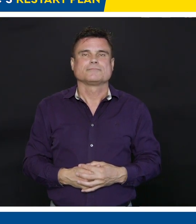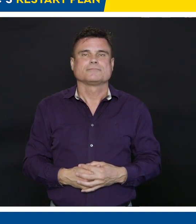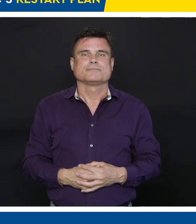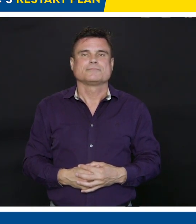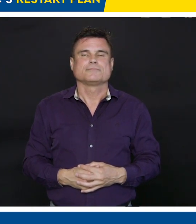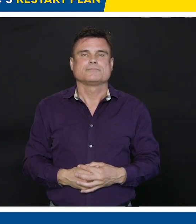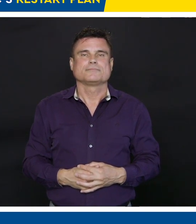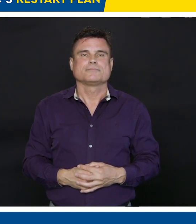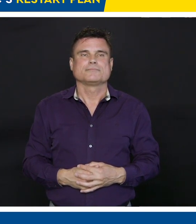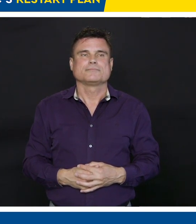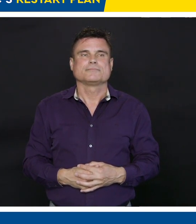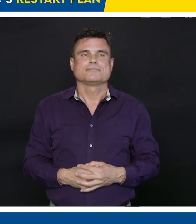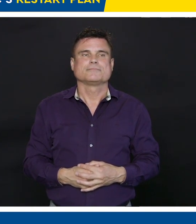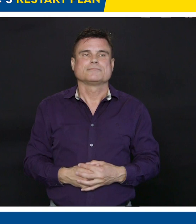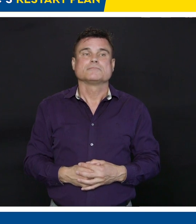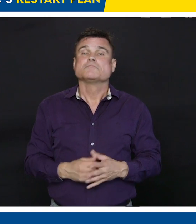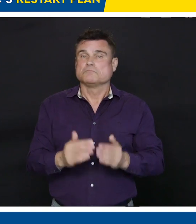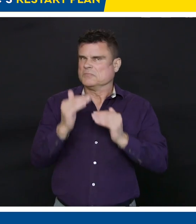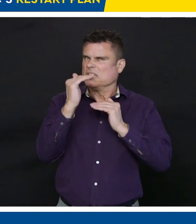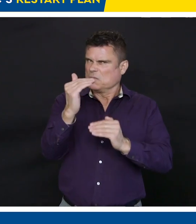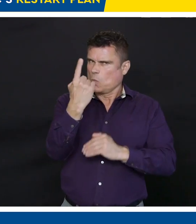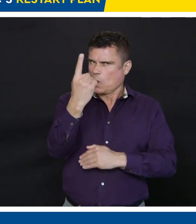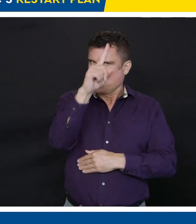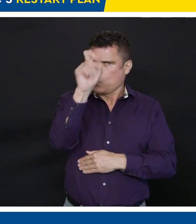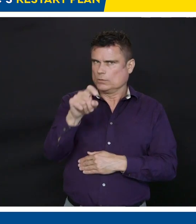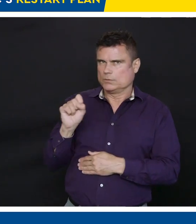Our first question comes from Binder Sajan.